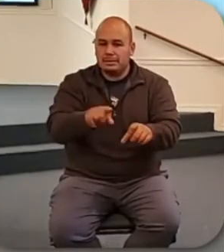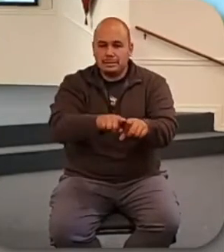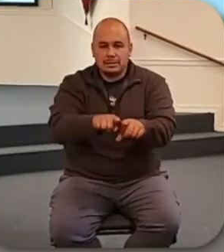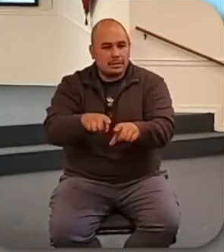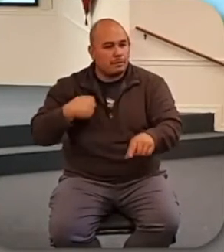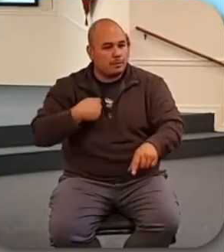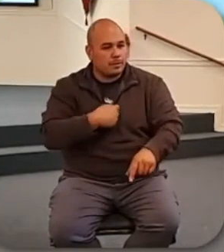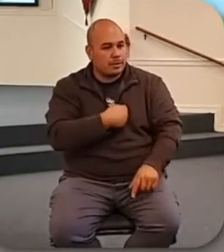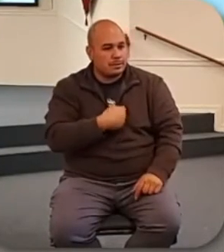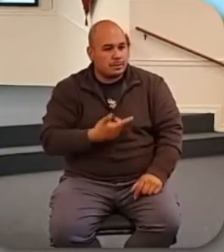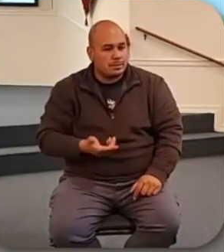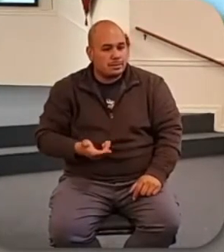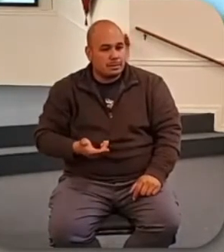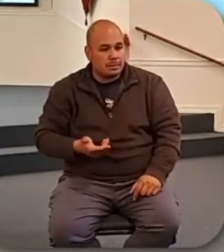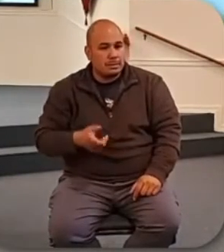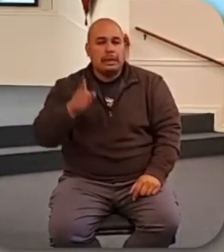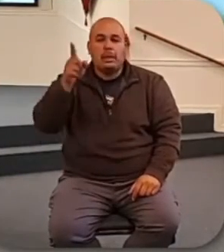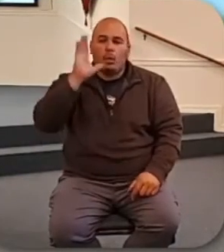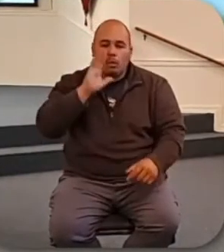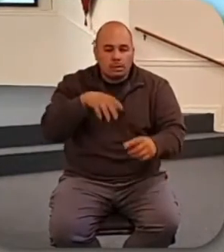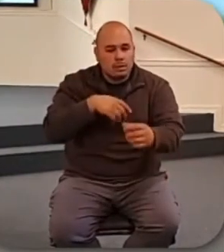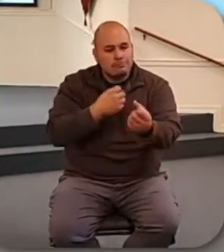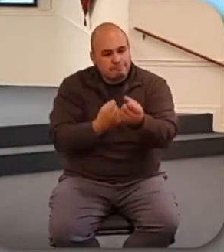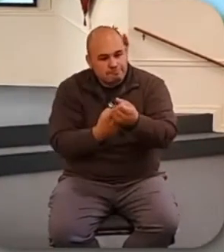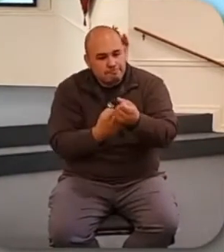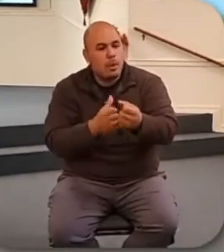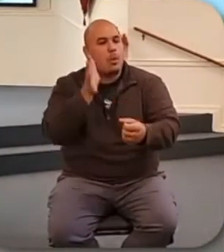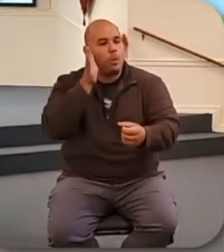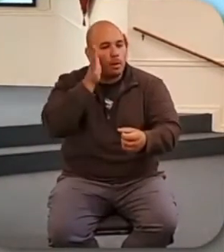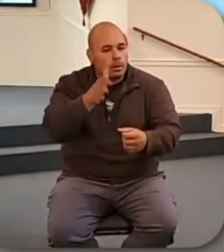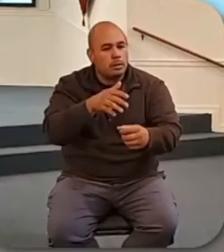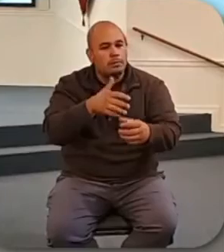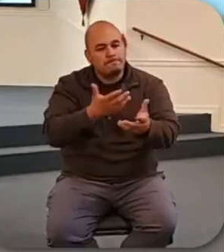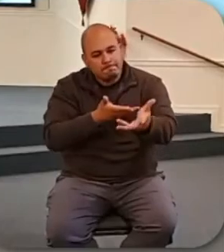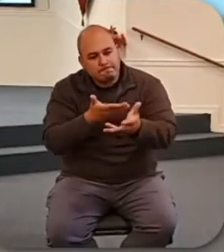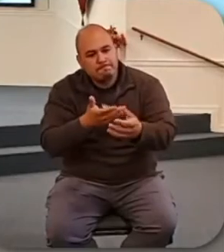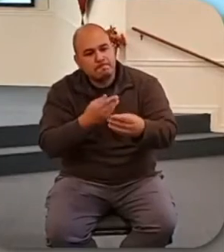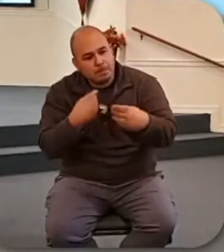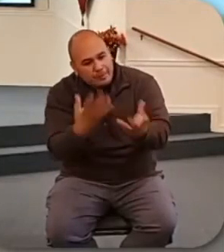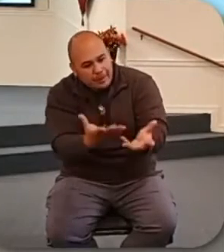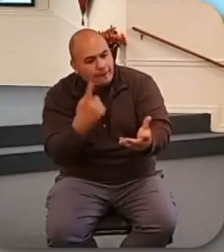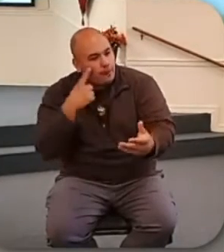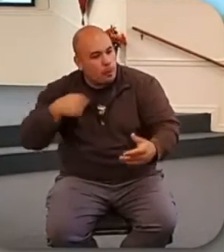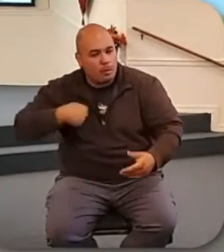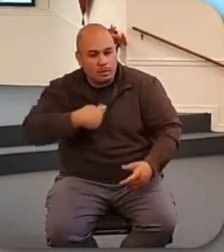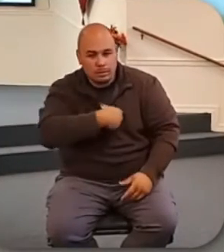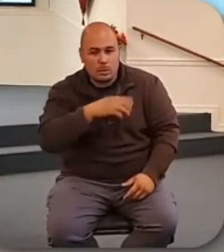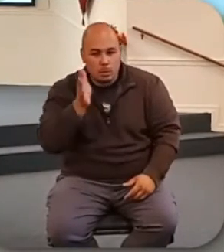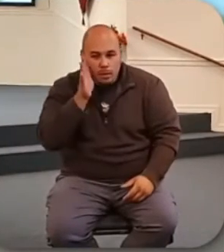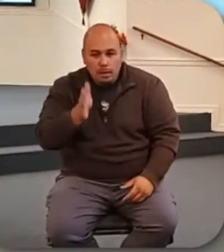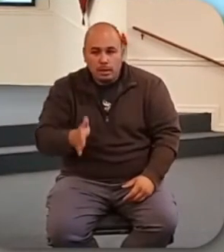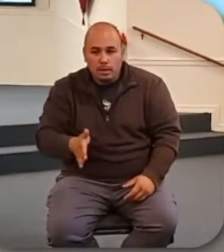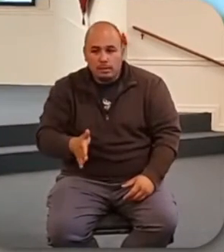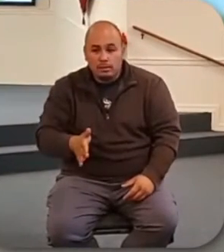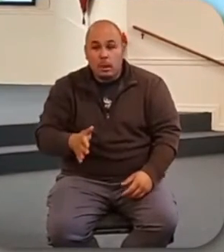Besides, as Jesus points out, you can't extend your life by worrying. Worrying's not going to make you live longer. Being fraught with